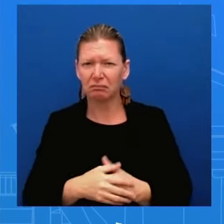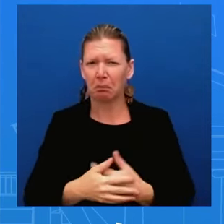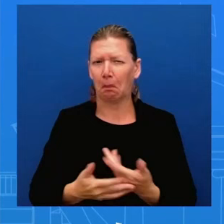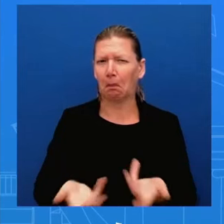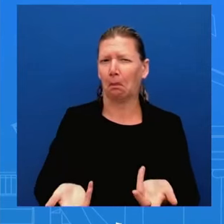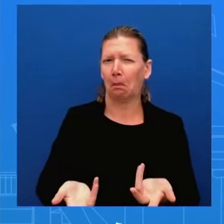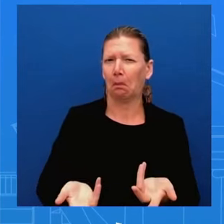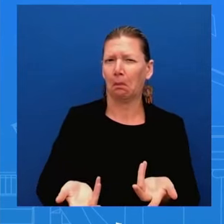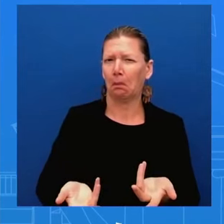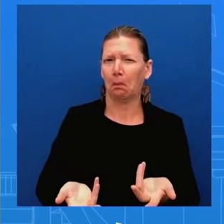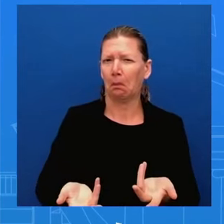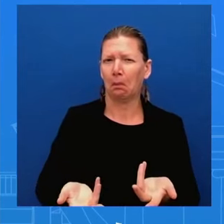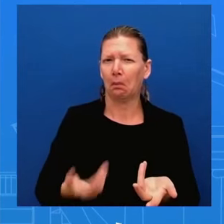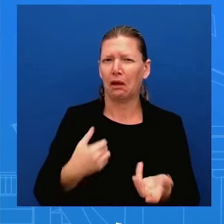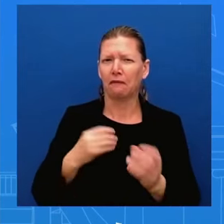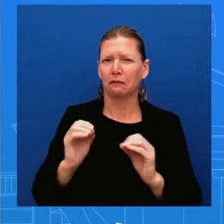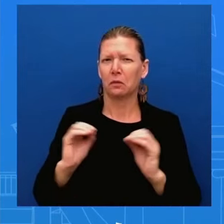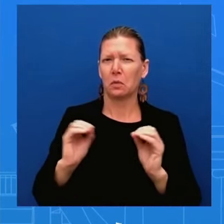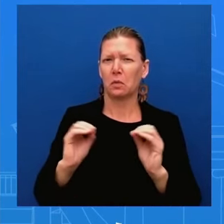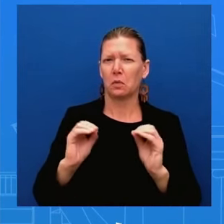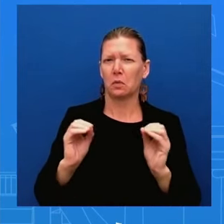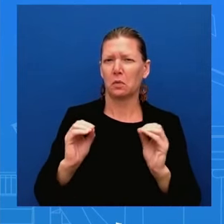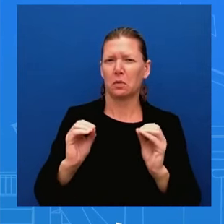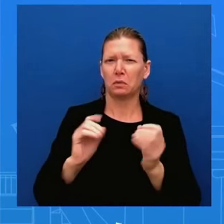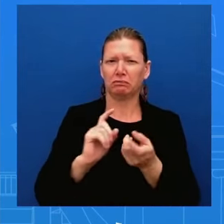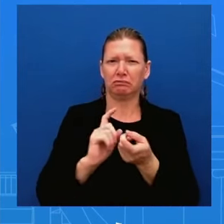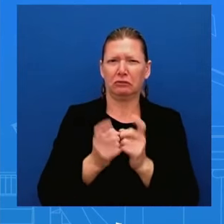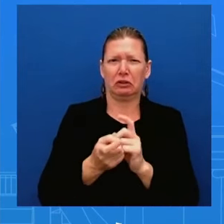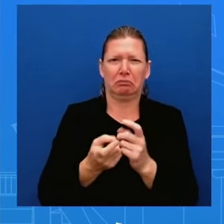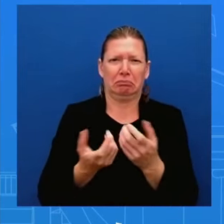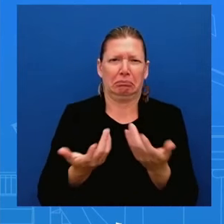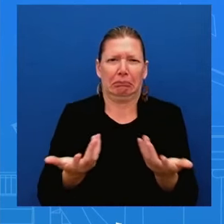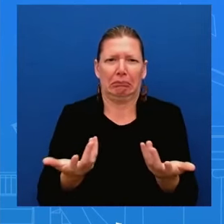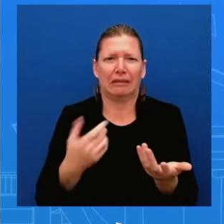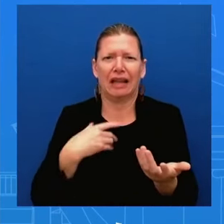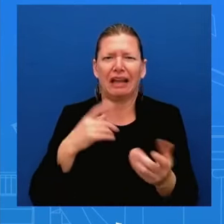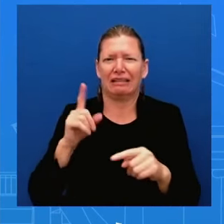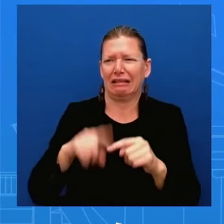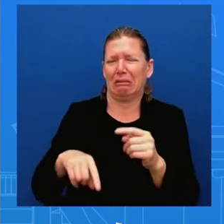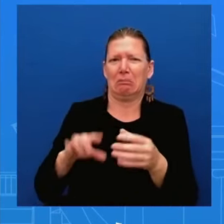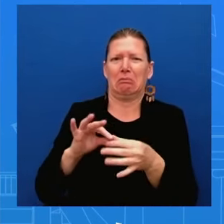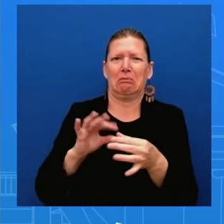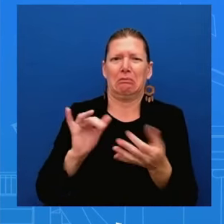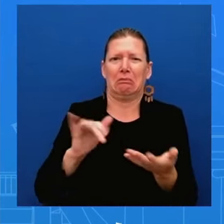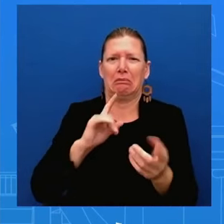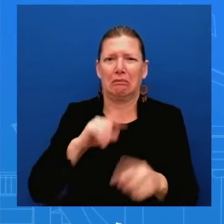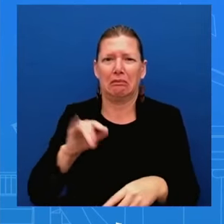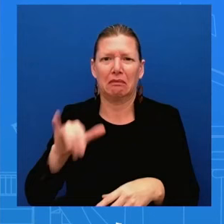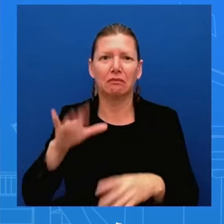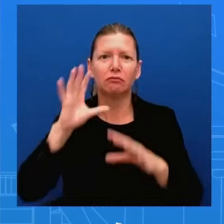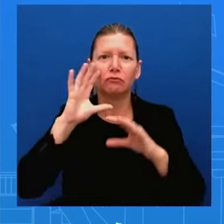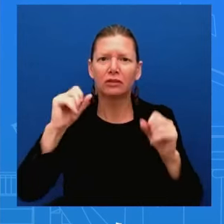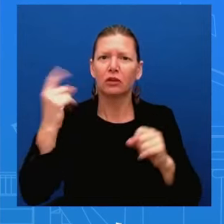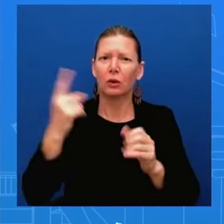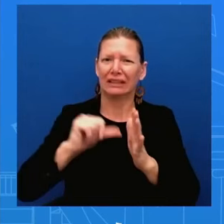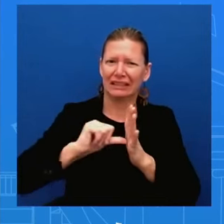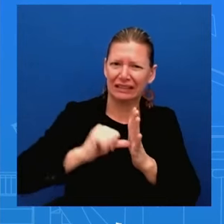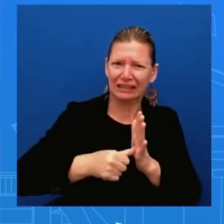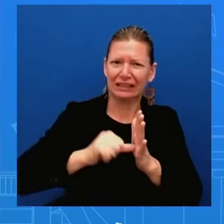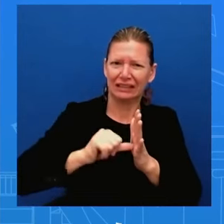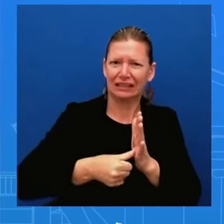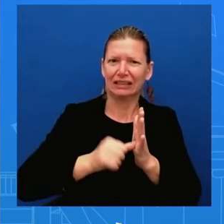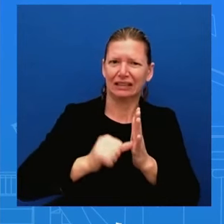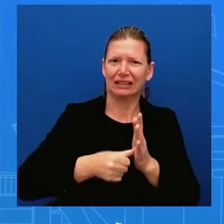put our national security first he's always going as it relates to the american people as it relates to us that's the lens that he moves with